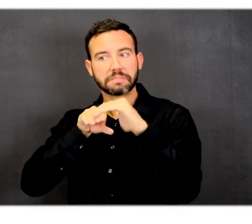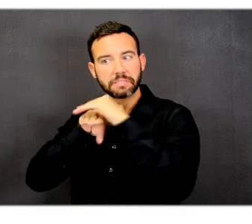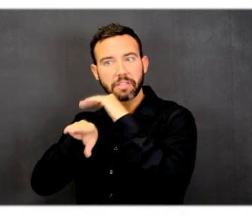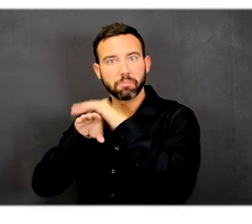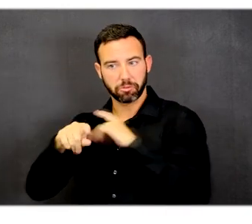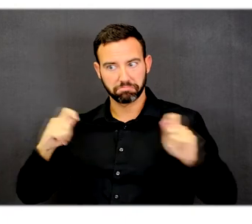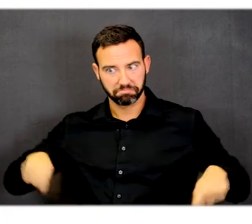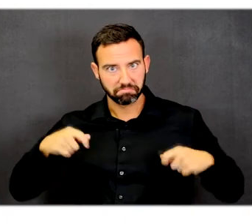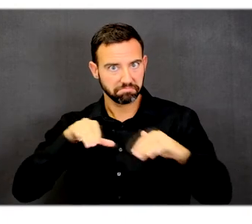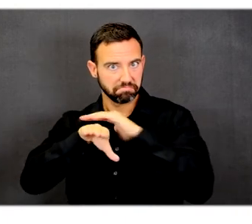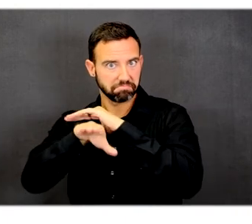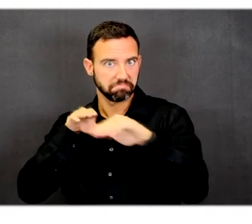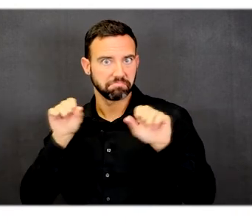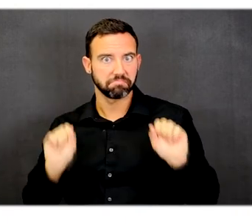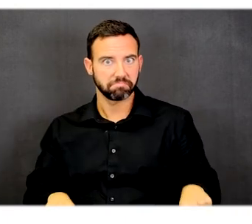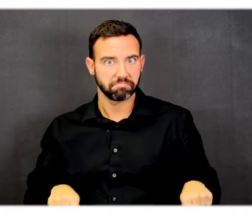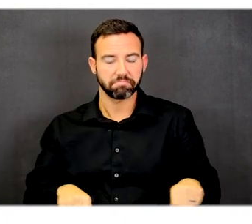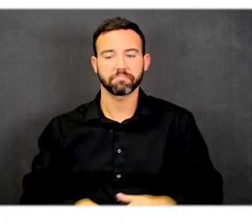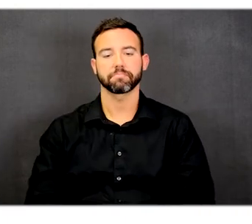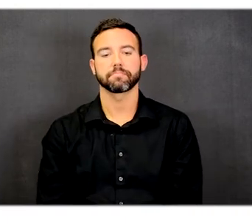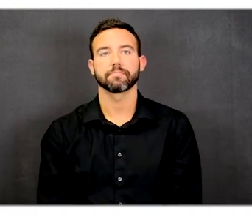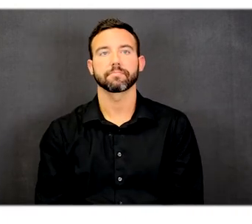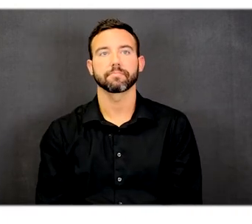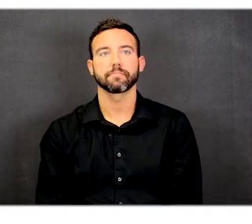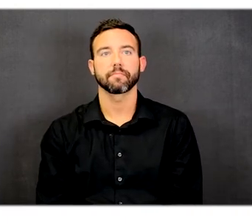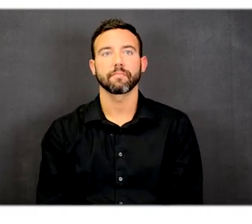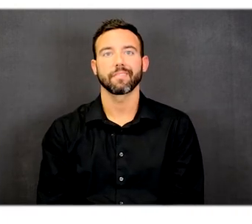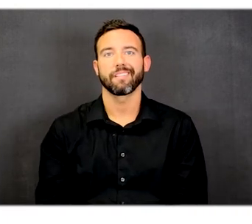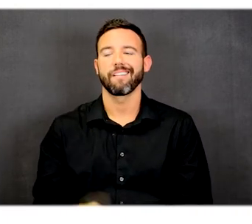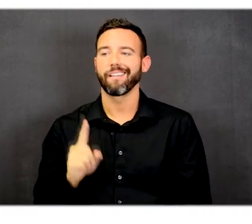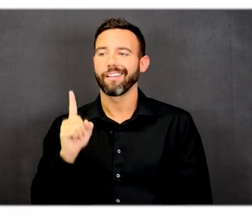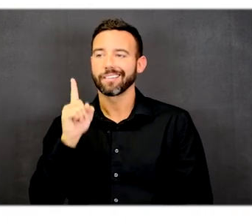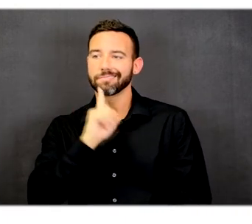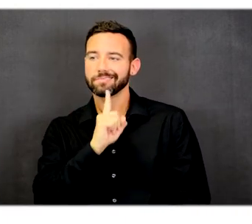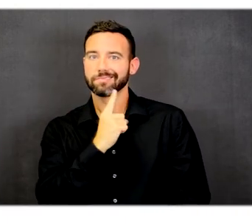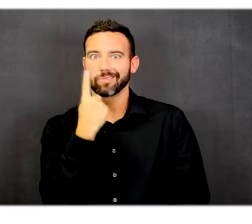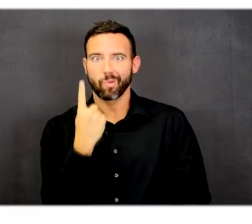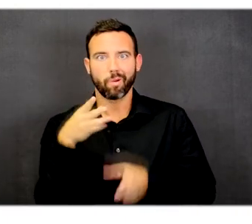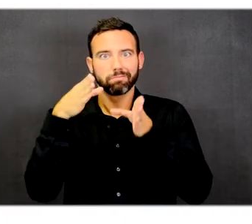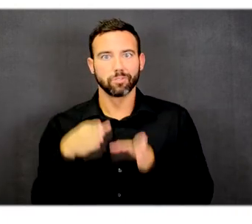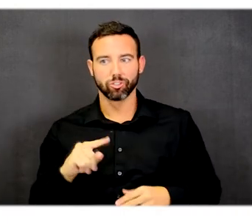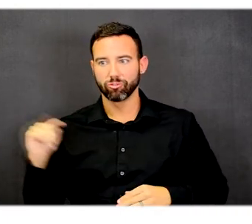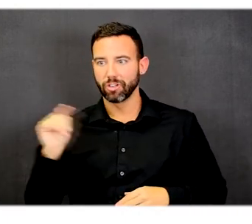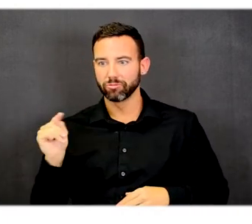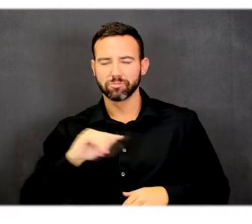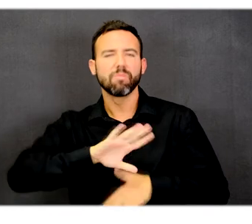A single-use restroom is on all floors and is depicted in other slides.